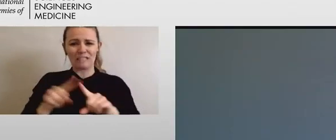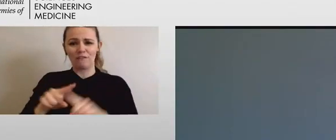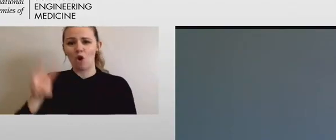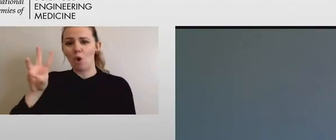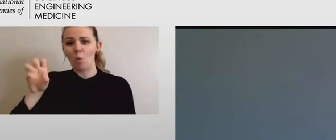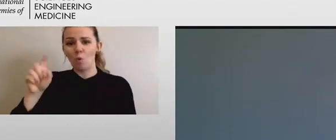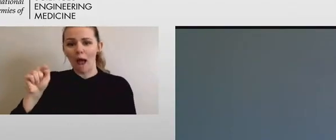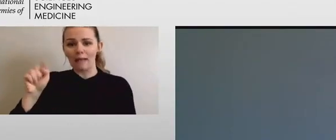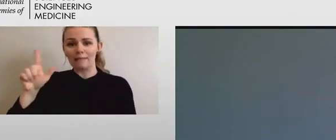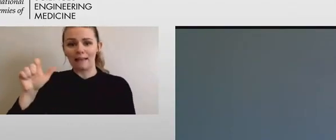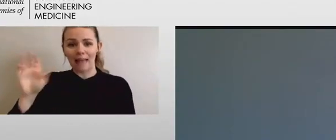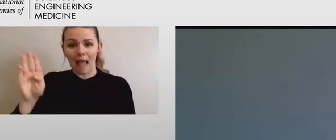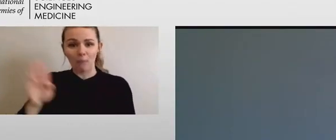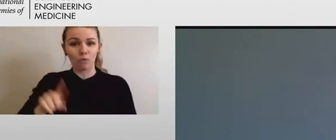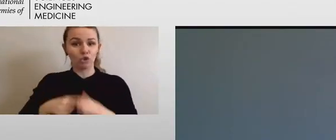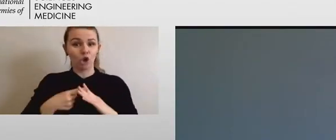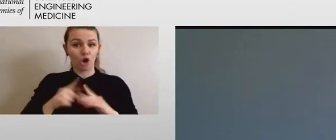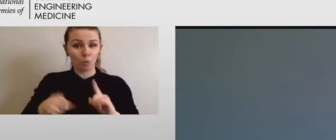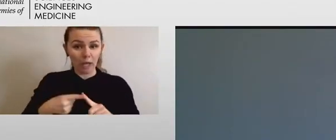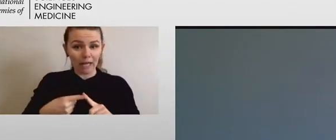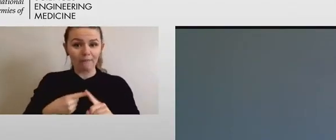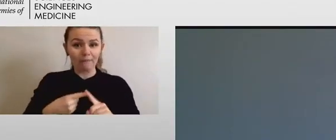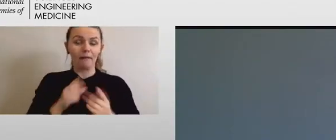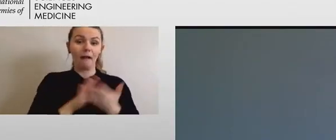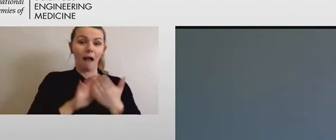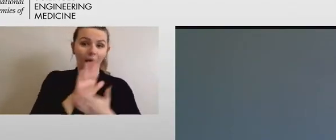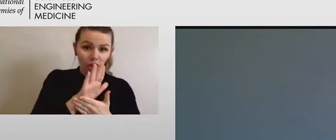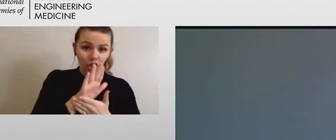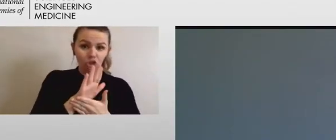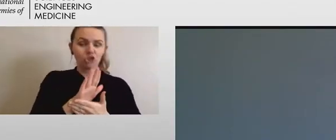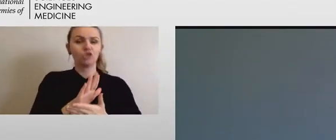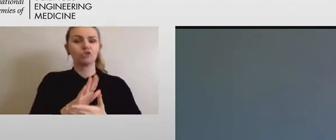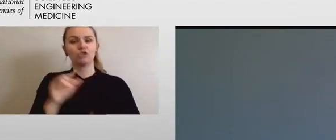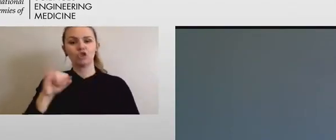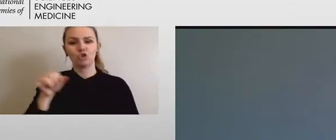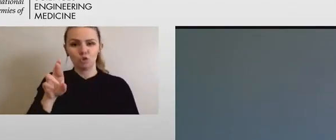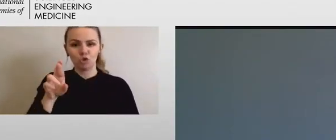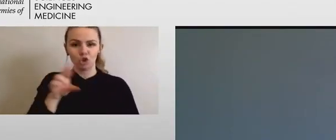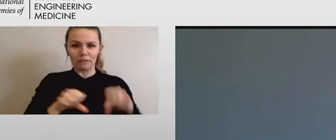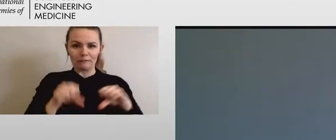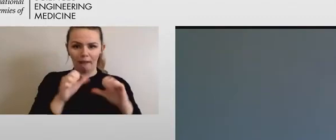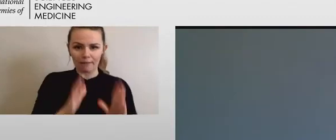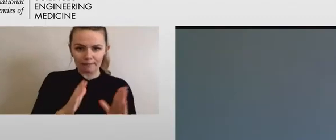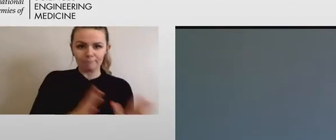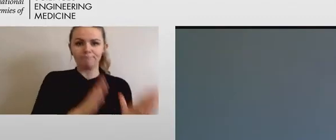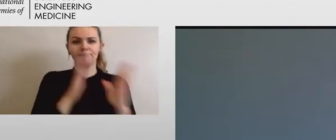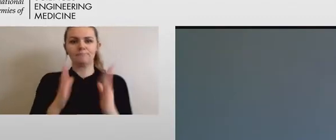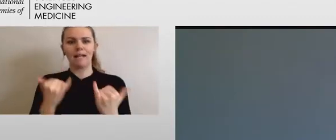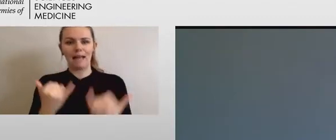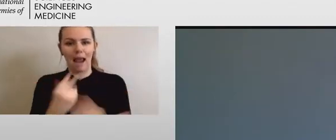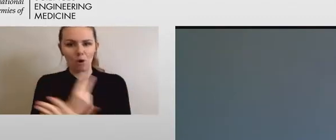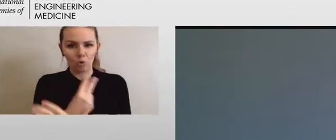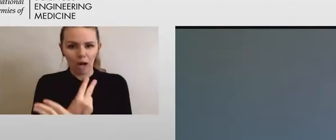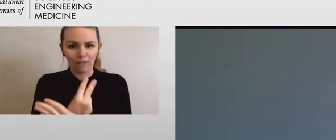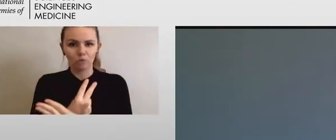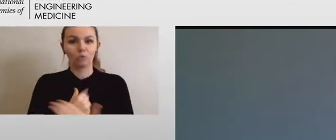junior scientist and then went to grad school and now I'm an instructor and I've taught in a number of different wet labs.